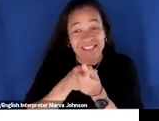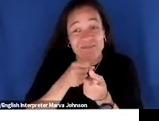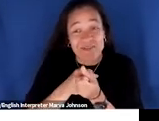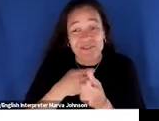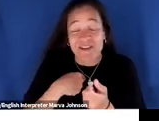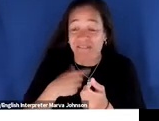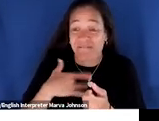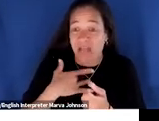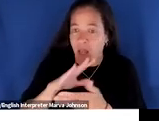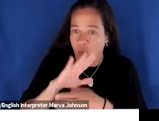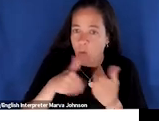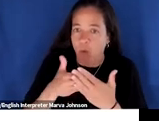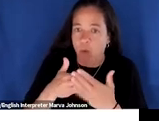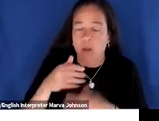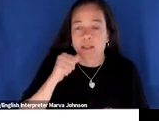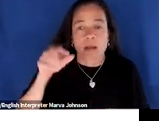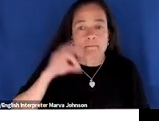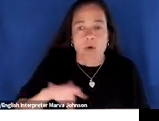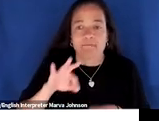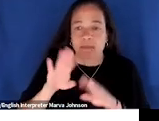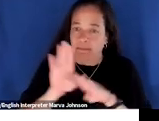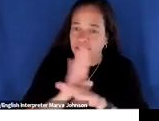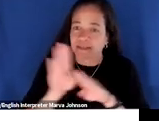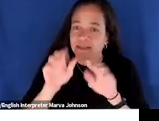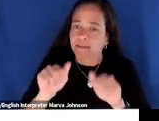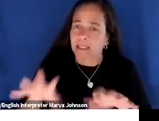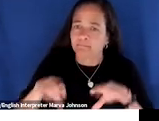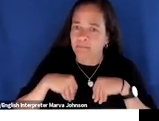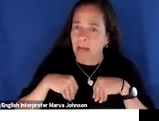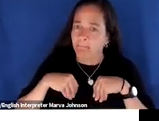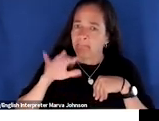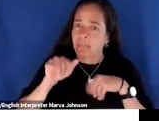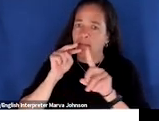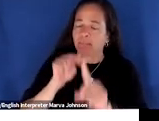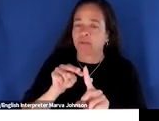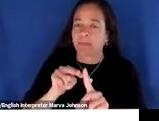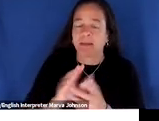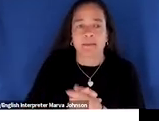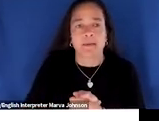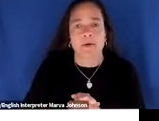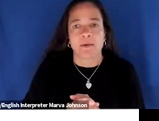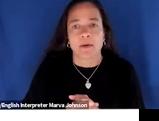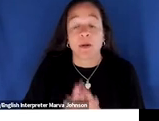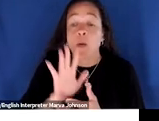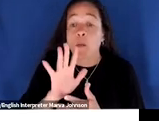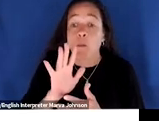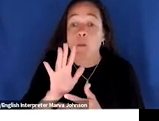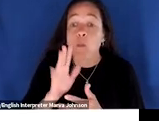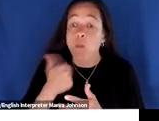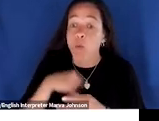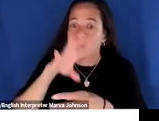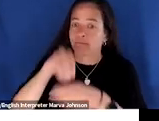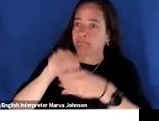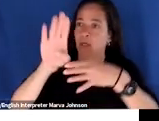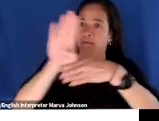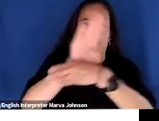organizations can adopt because well for one thing we're communicating in a commercial environment where a